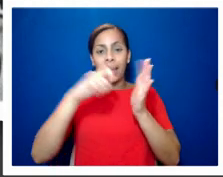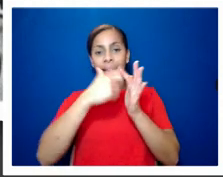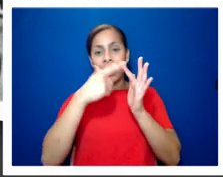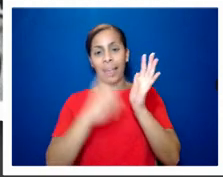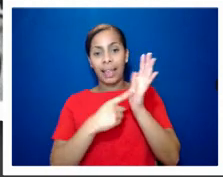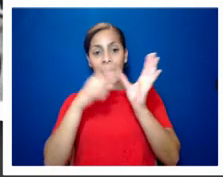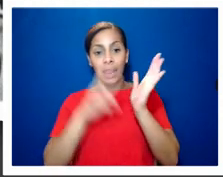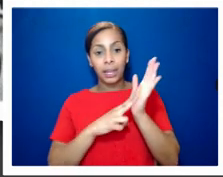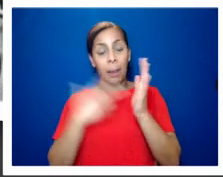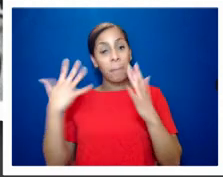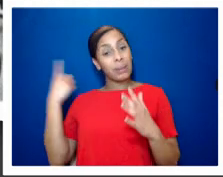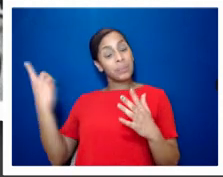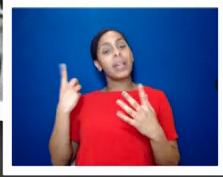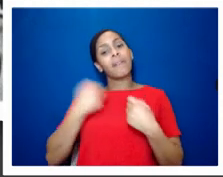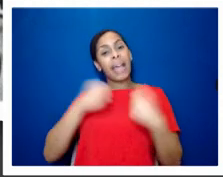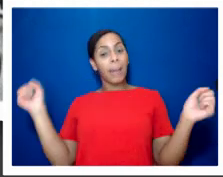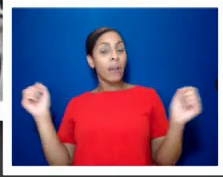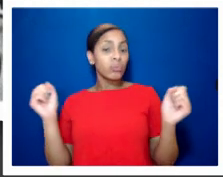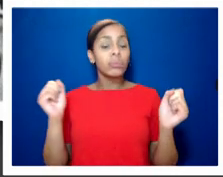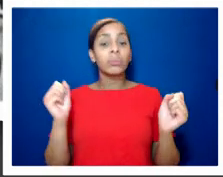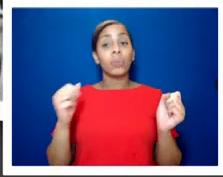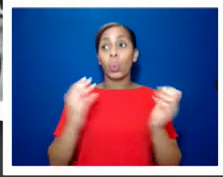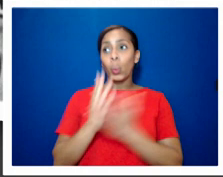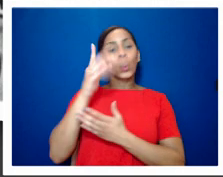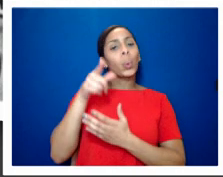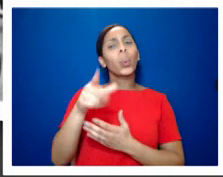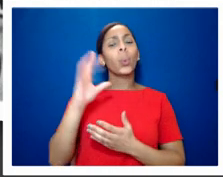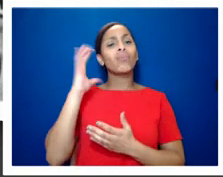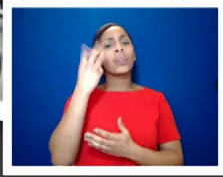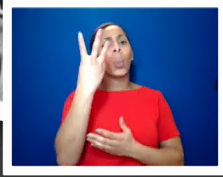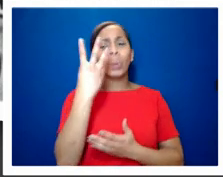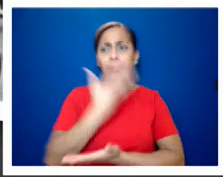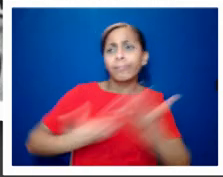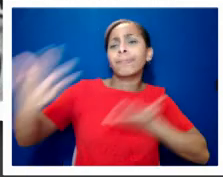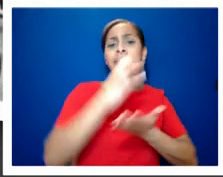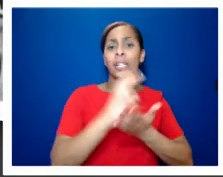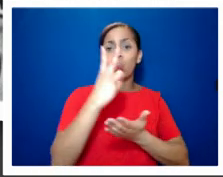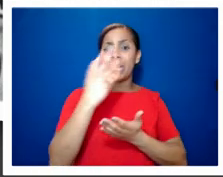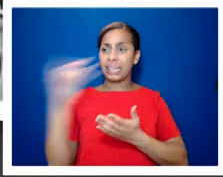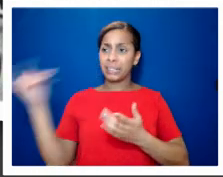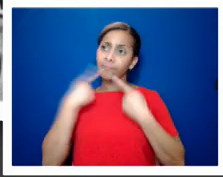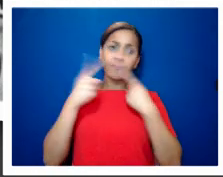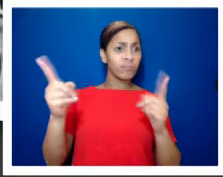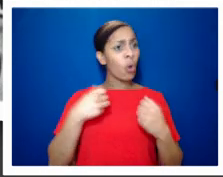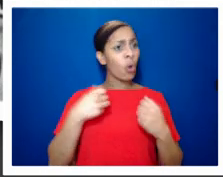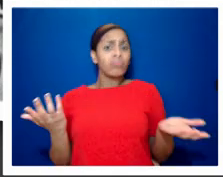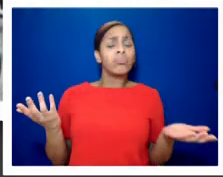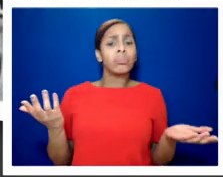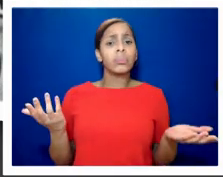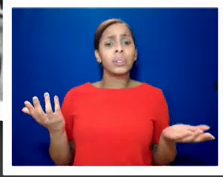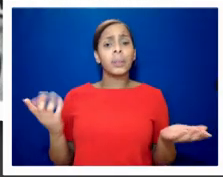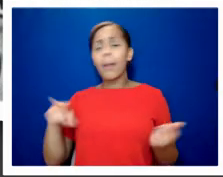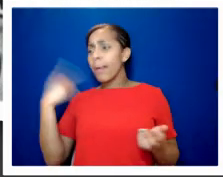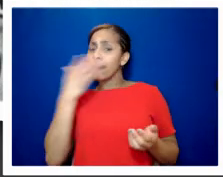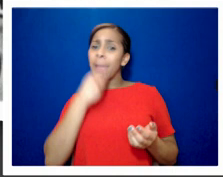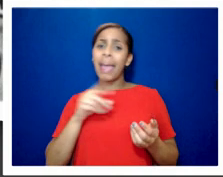before um during a debate about section 28 on radio three to his left there is michael cashman um some of you may be